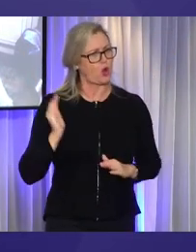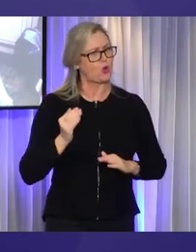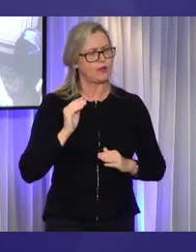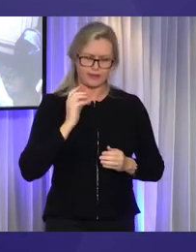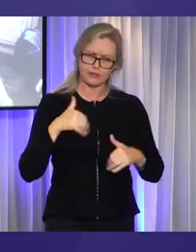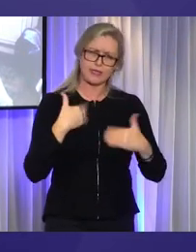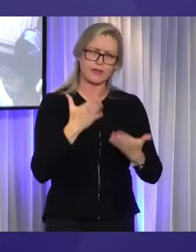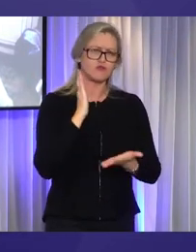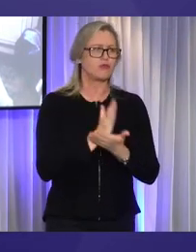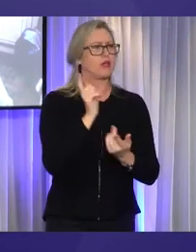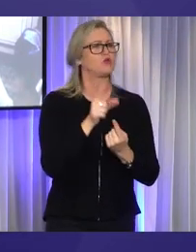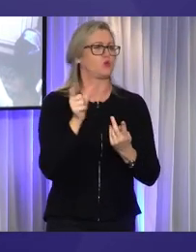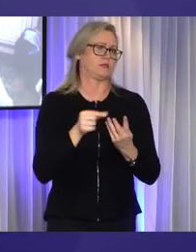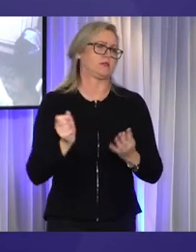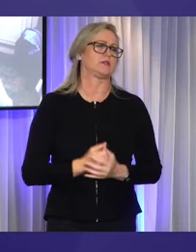choices.